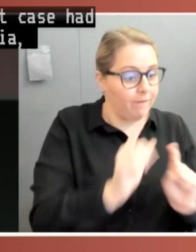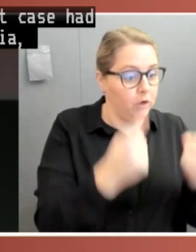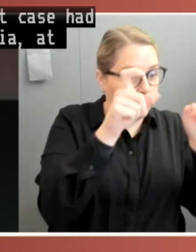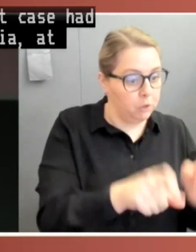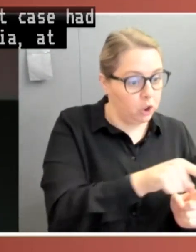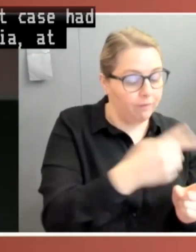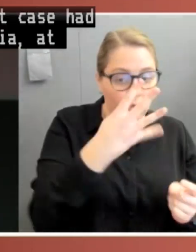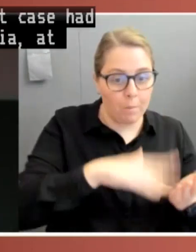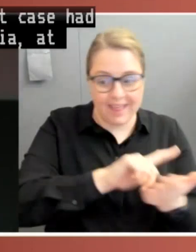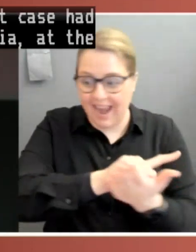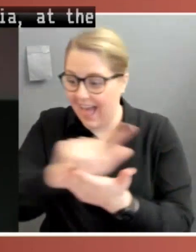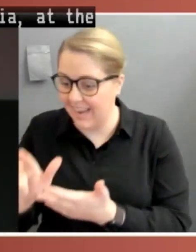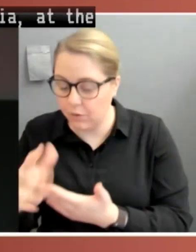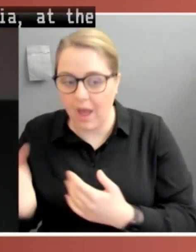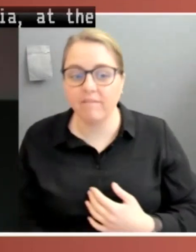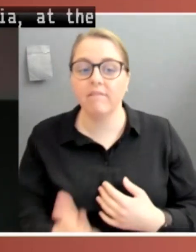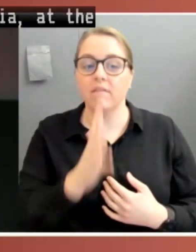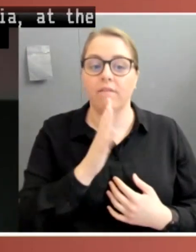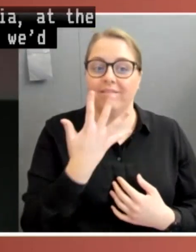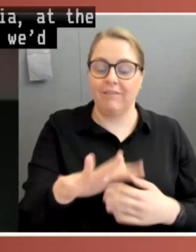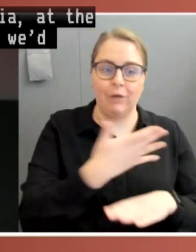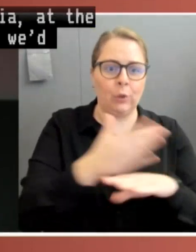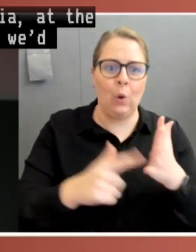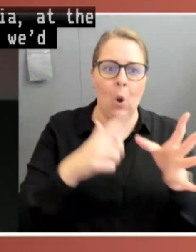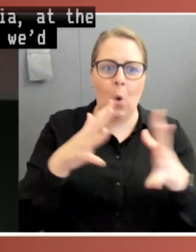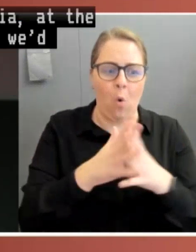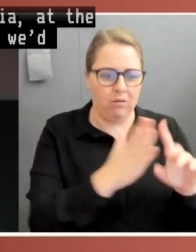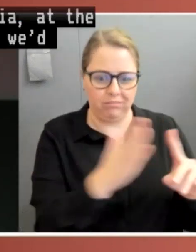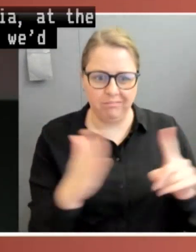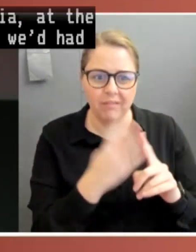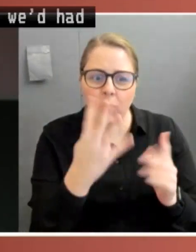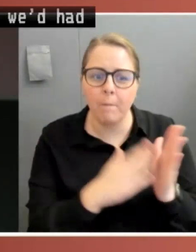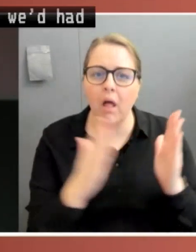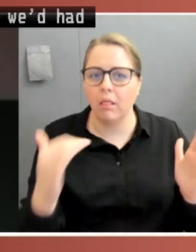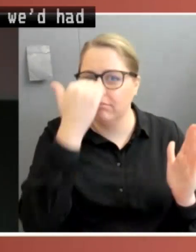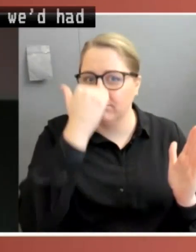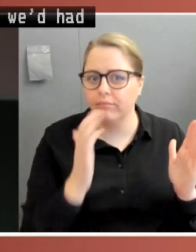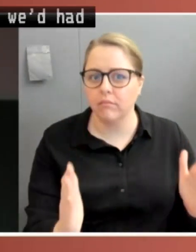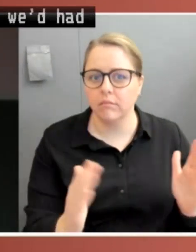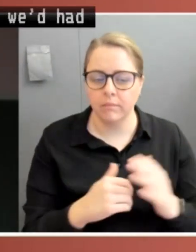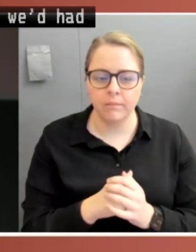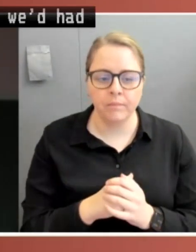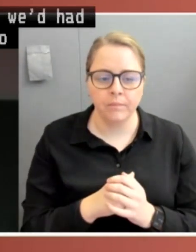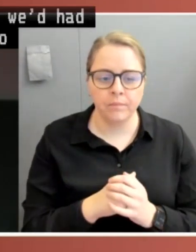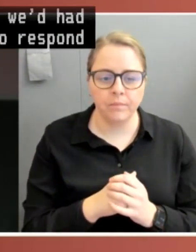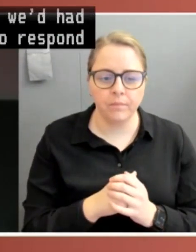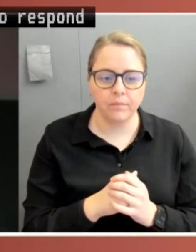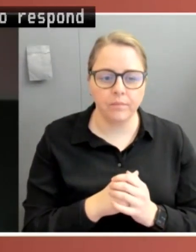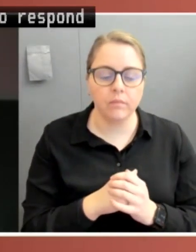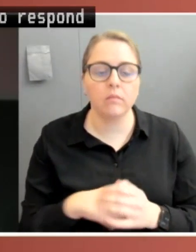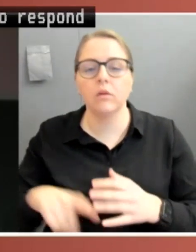nearly 550 new laws made to respond to COVID-19. And at the Commonwealth level, we had